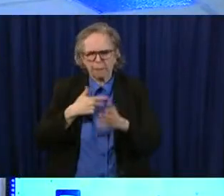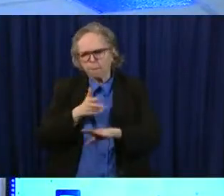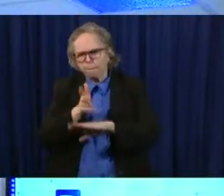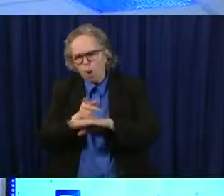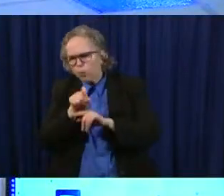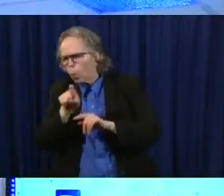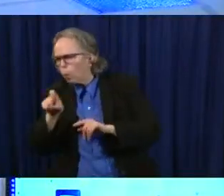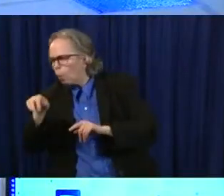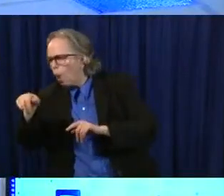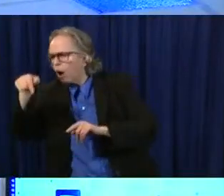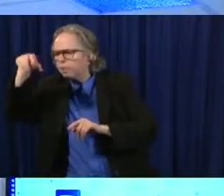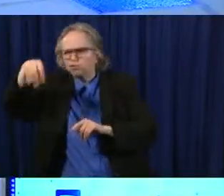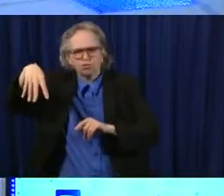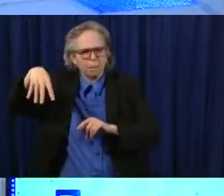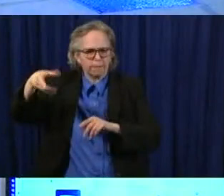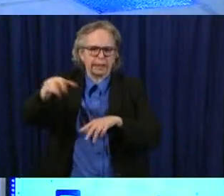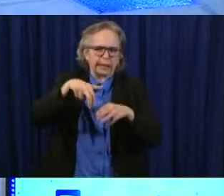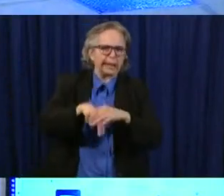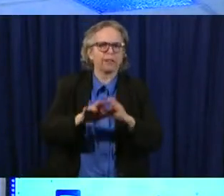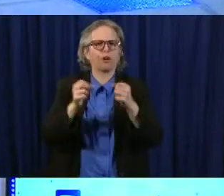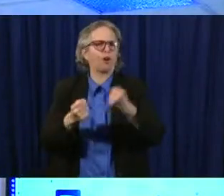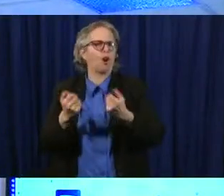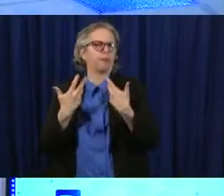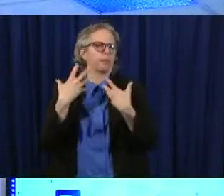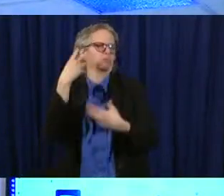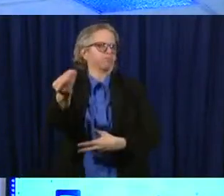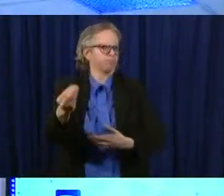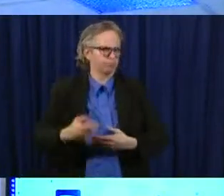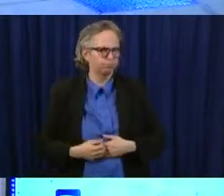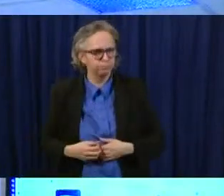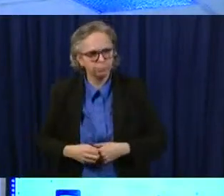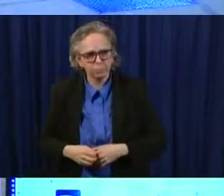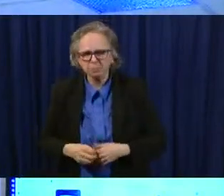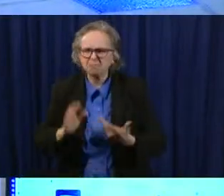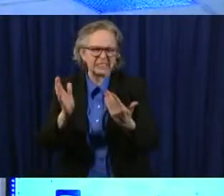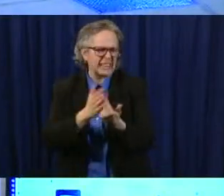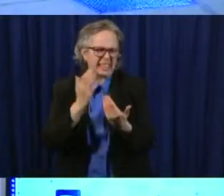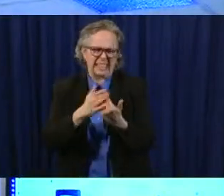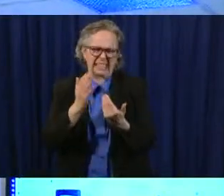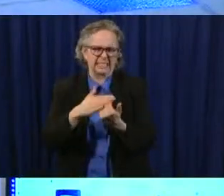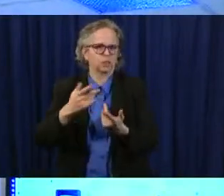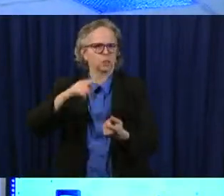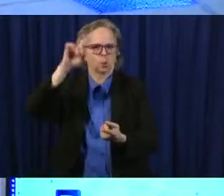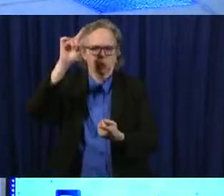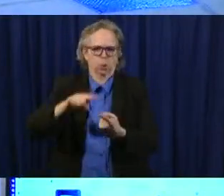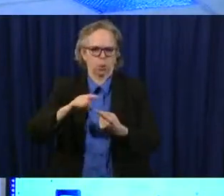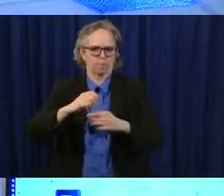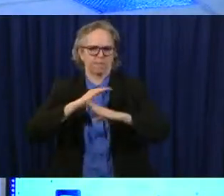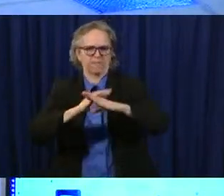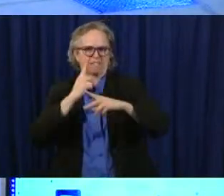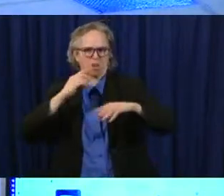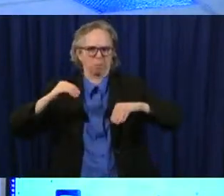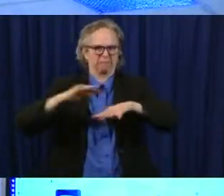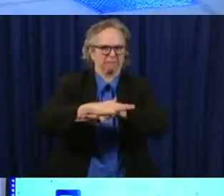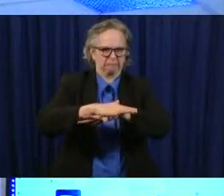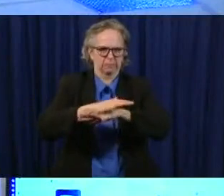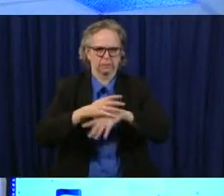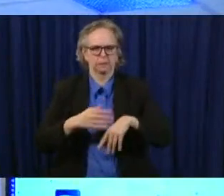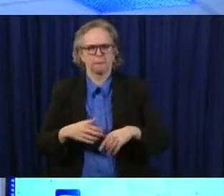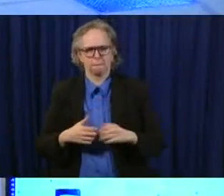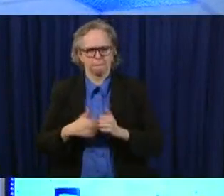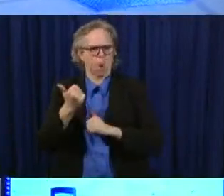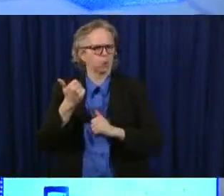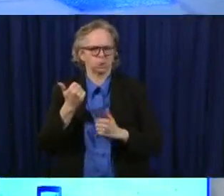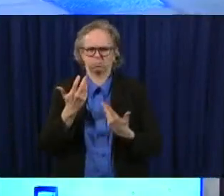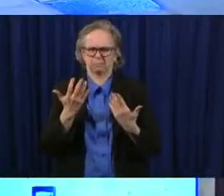put your ballot in the drop box they'll be counted and you'll hear uh your voice will be heard when we tabulate the results tonight many of them are drive up some you may have to walk a short